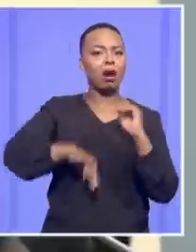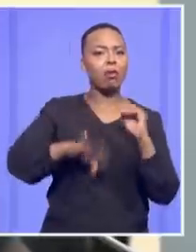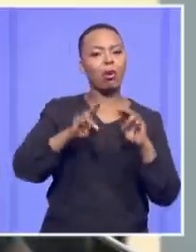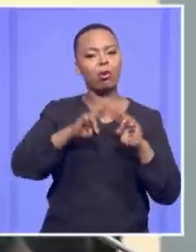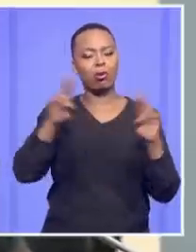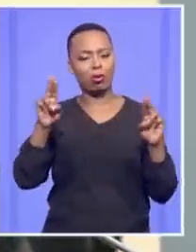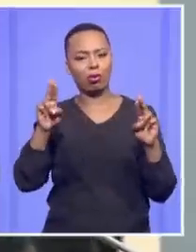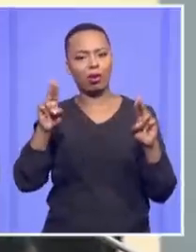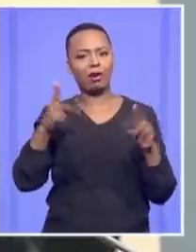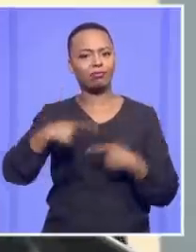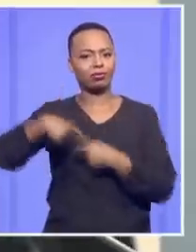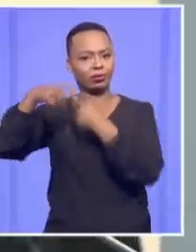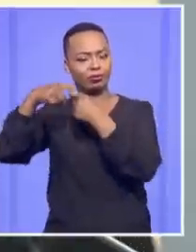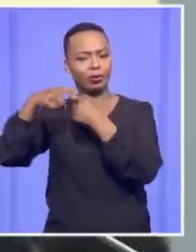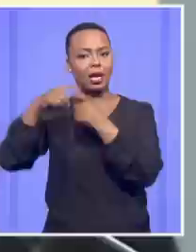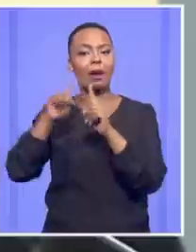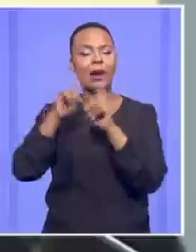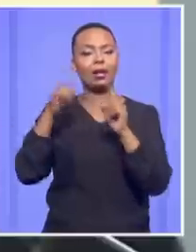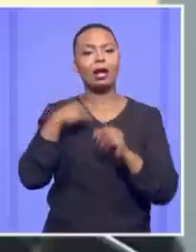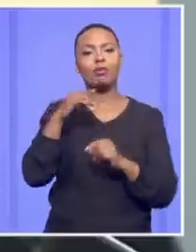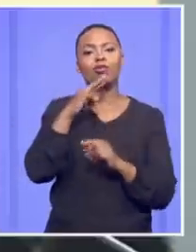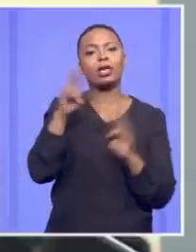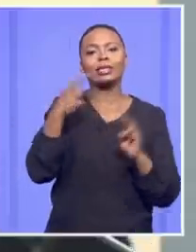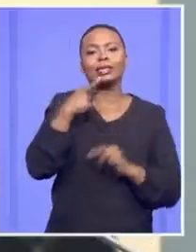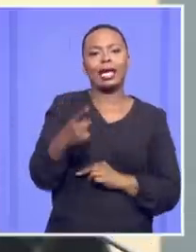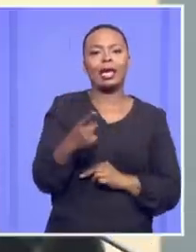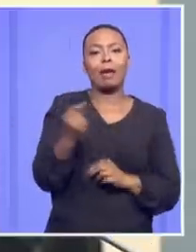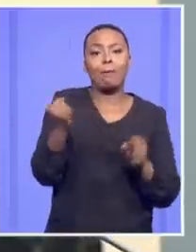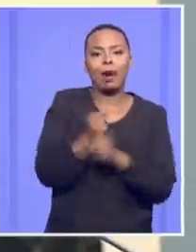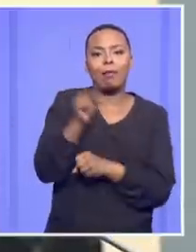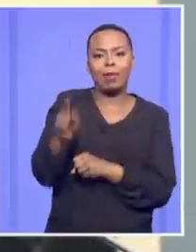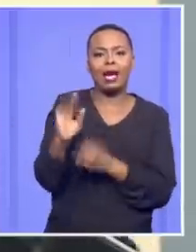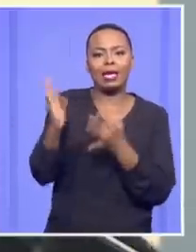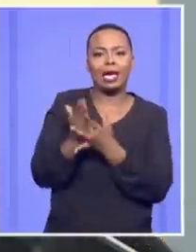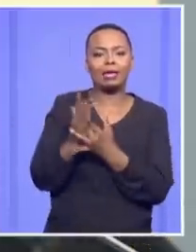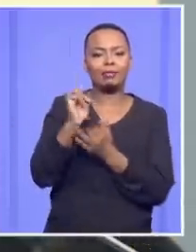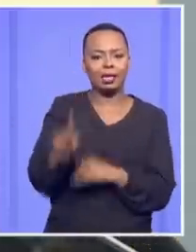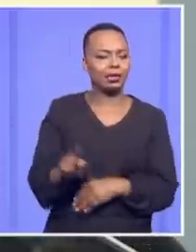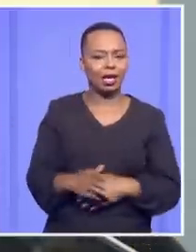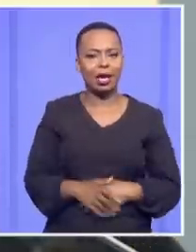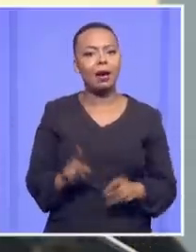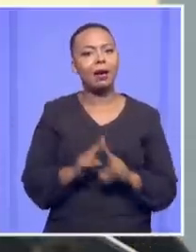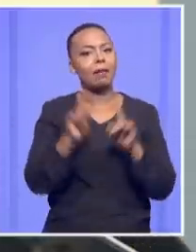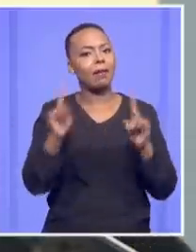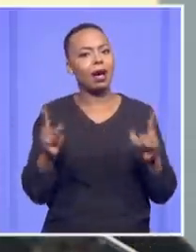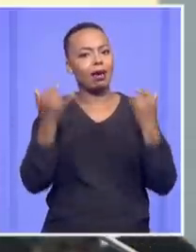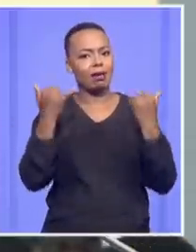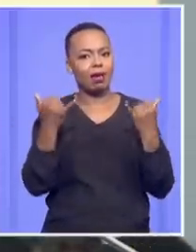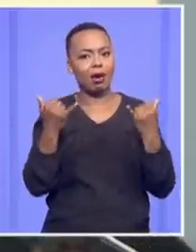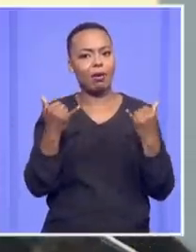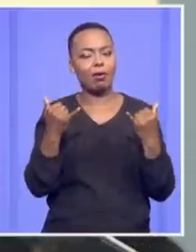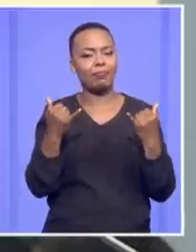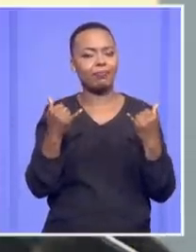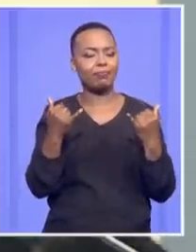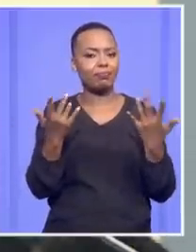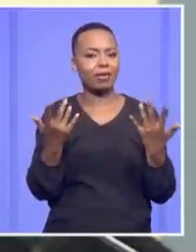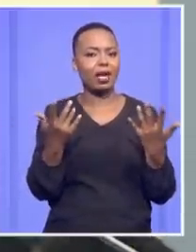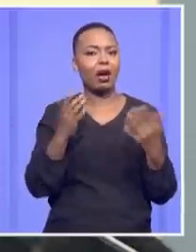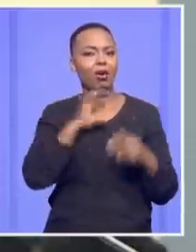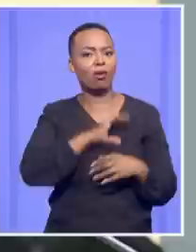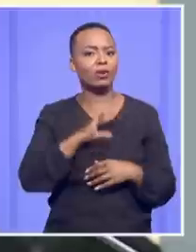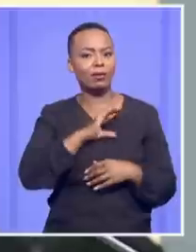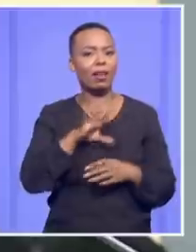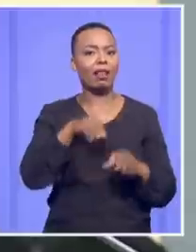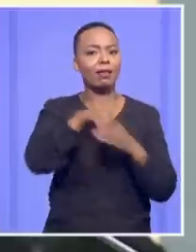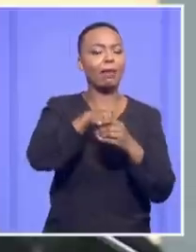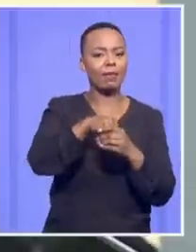it may well be that – and my prima facie view is that unable to fill cannot comfortably fit into